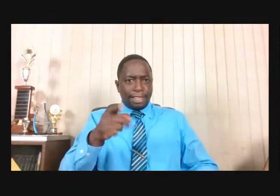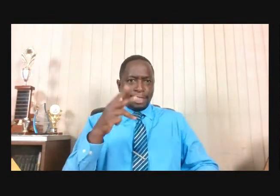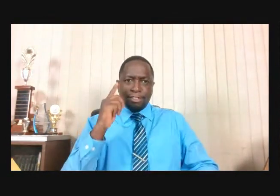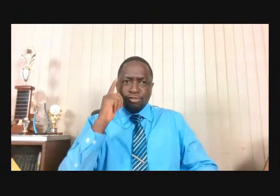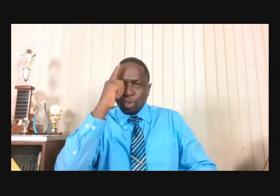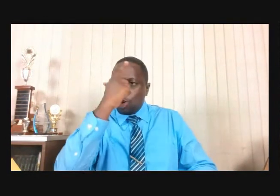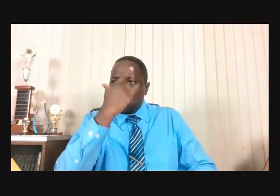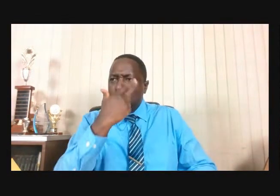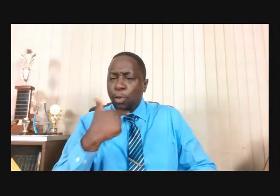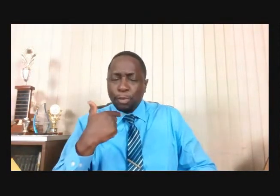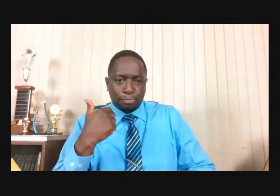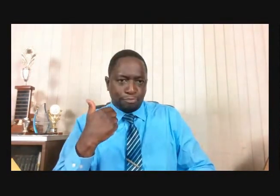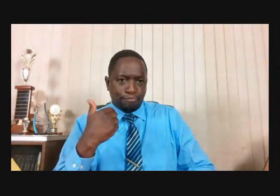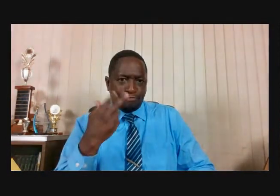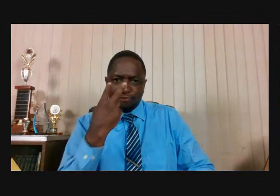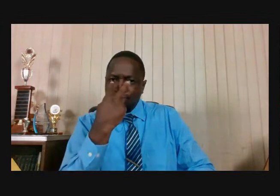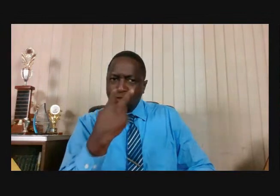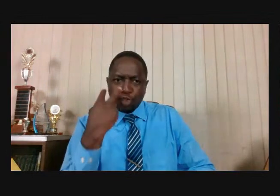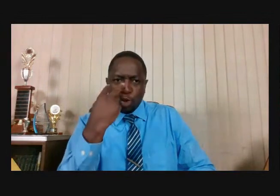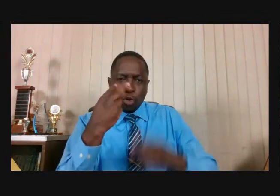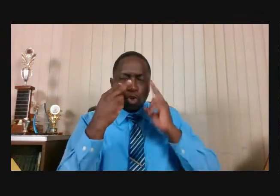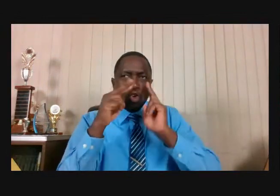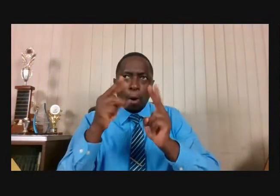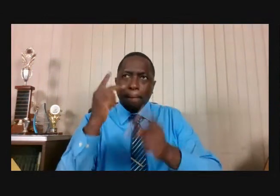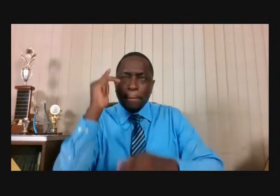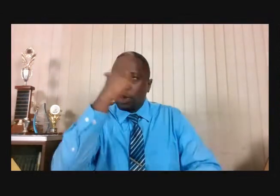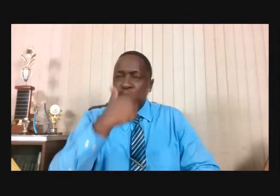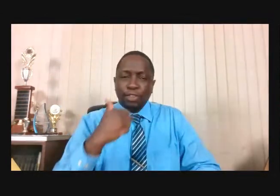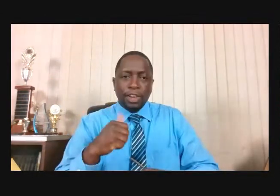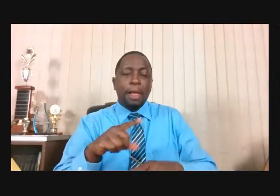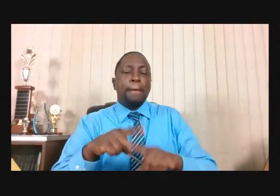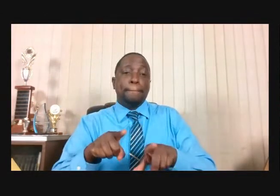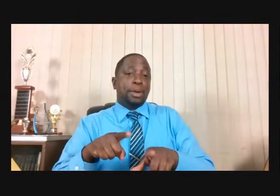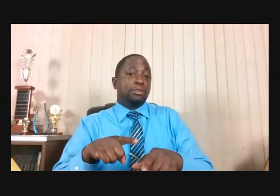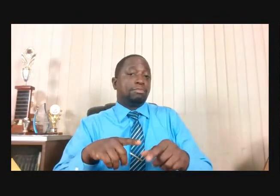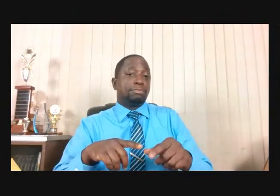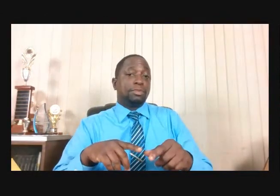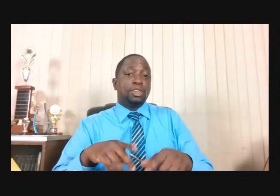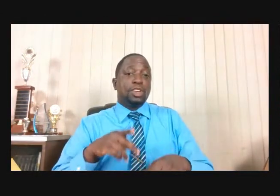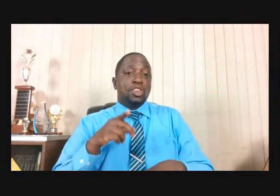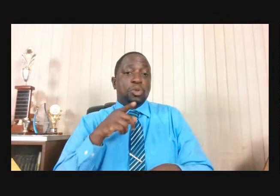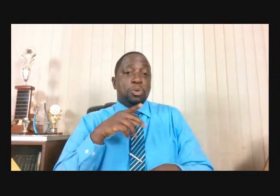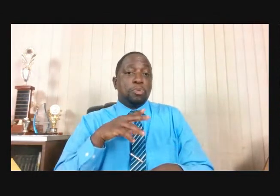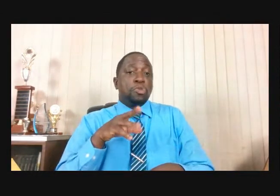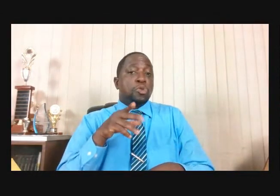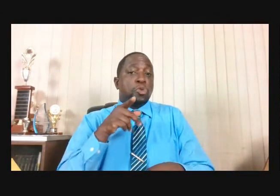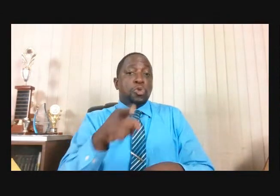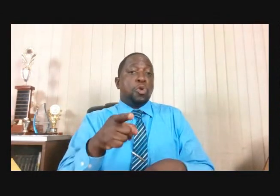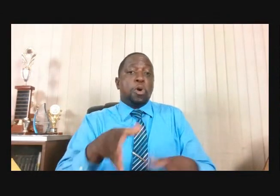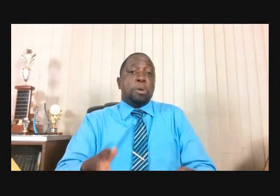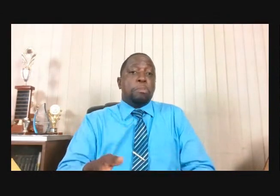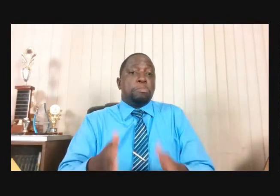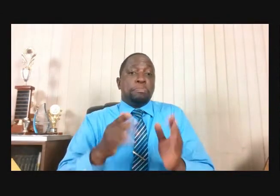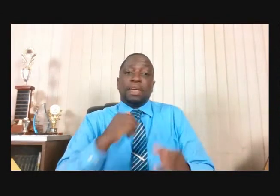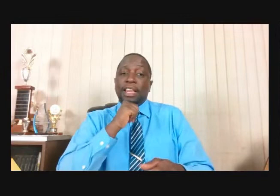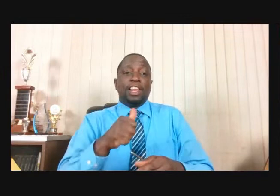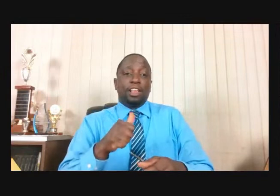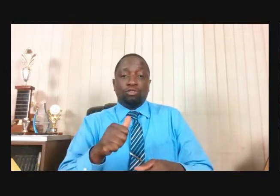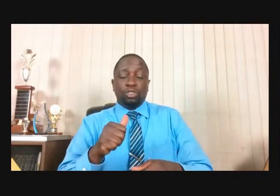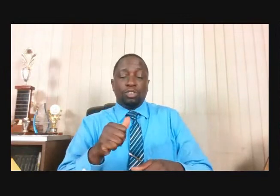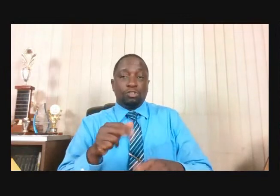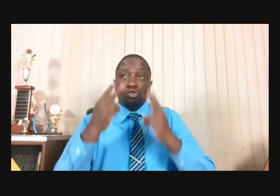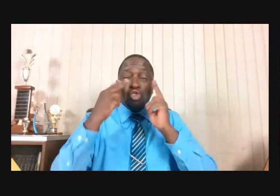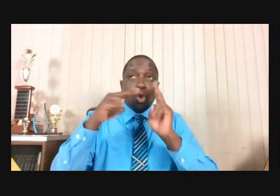Some Build It Upon Their Wealth So Satan Attacks And Drains Your Account And All Of A Sudden Your